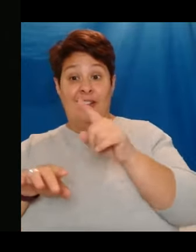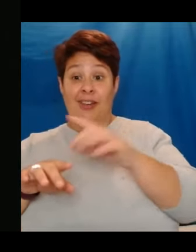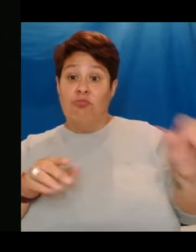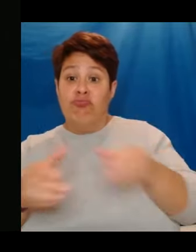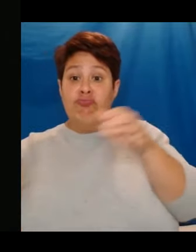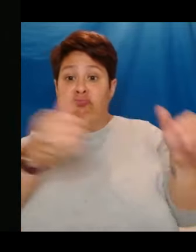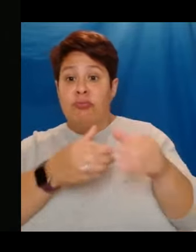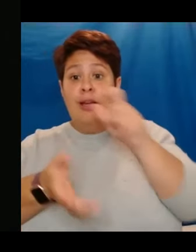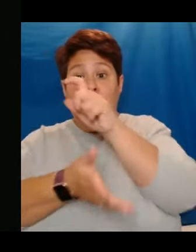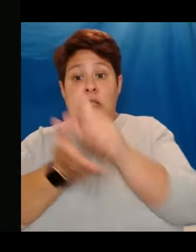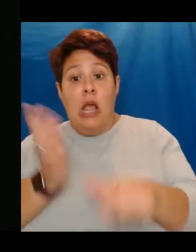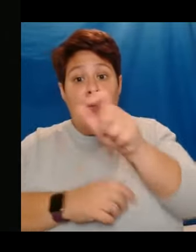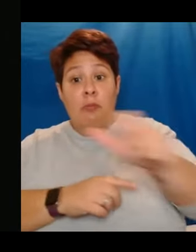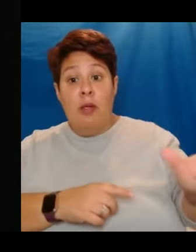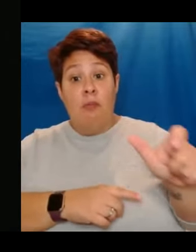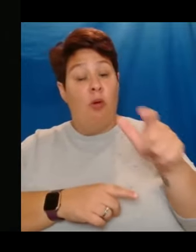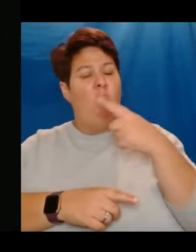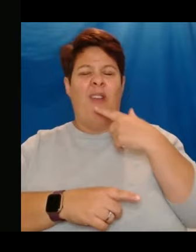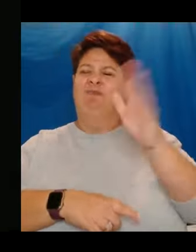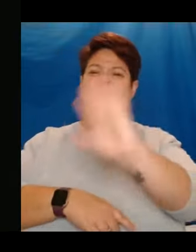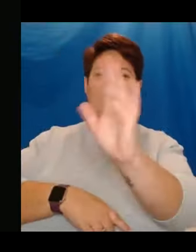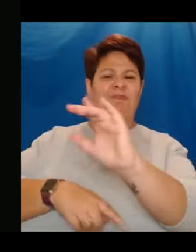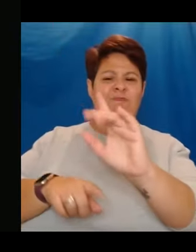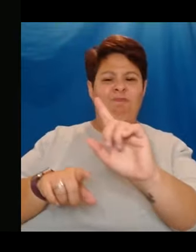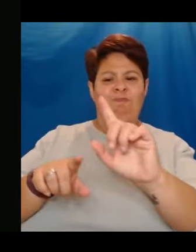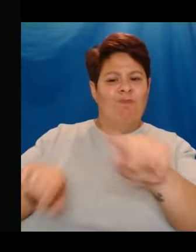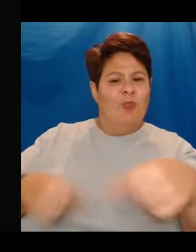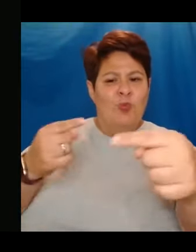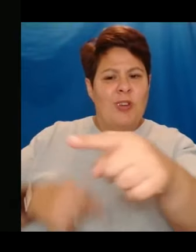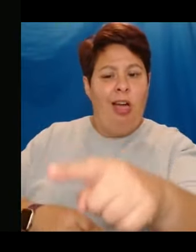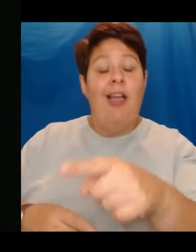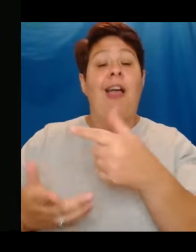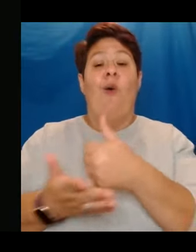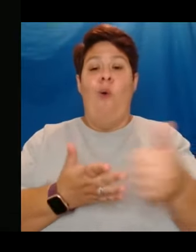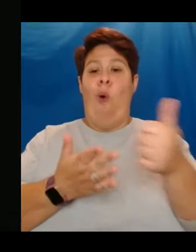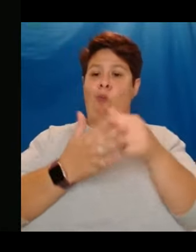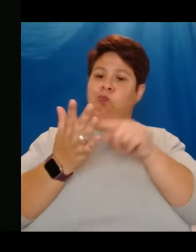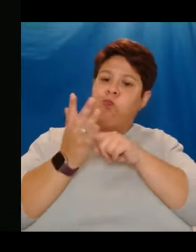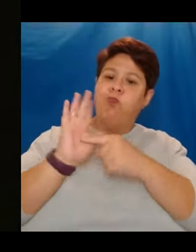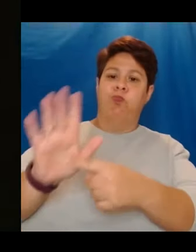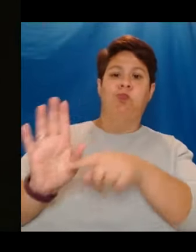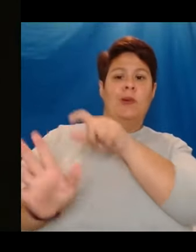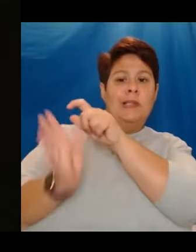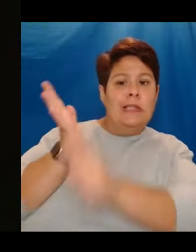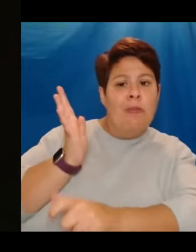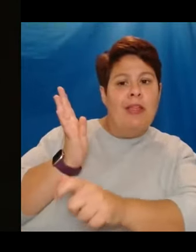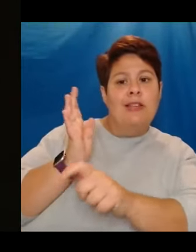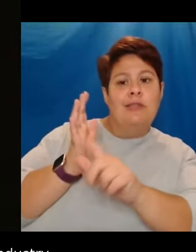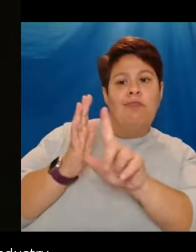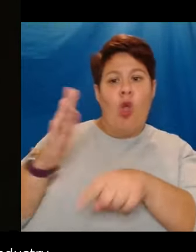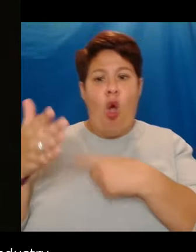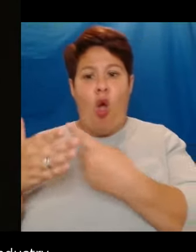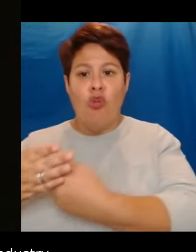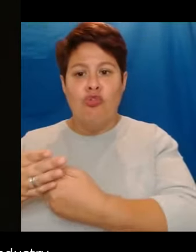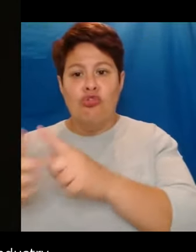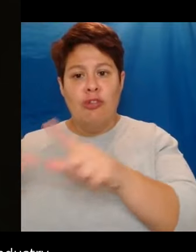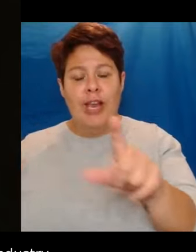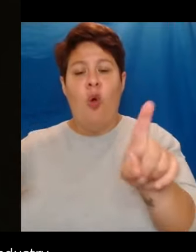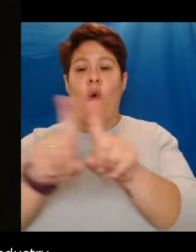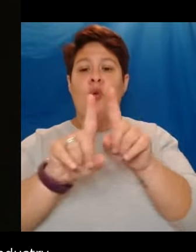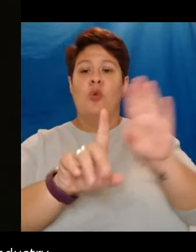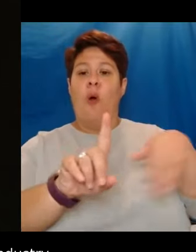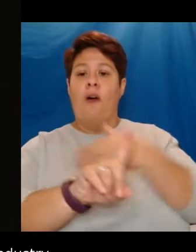and he continues to spotlight disability on and off screen. Cast-offs, This is England,